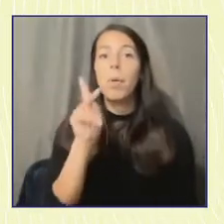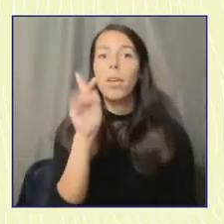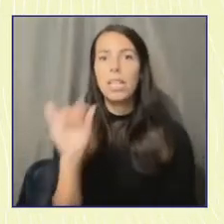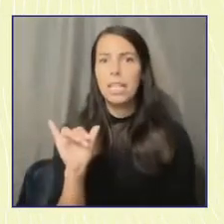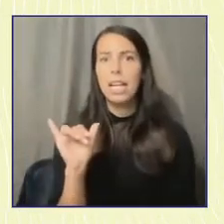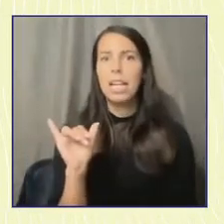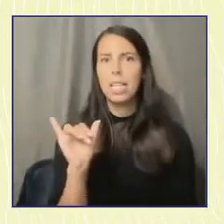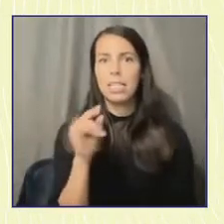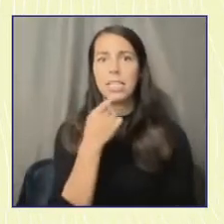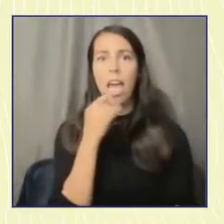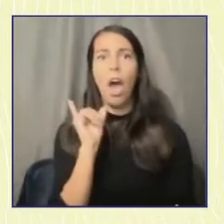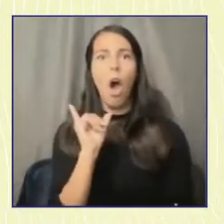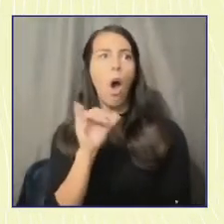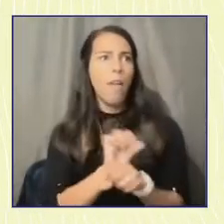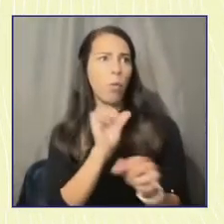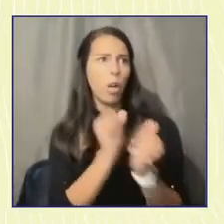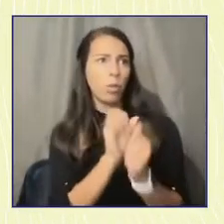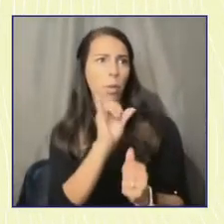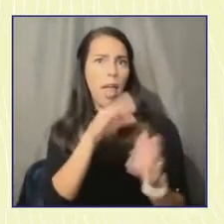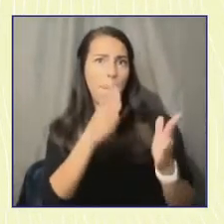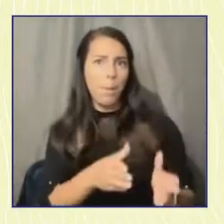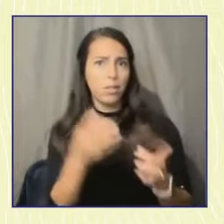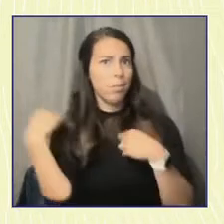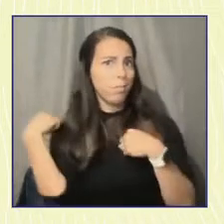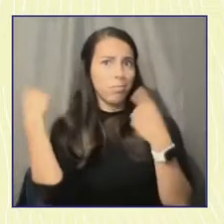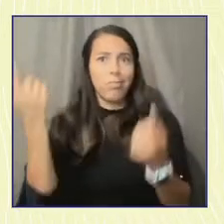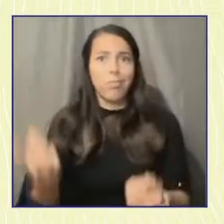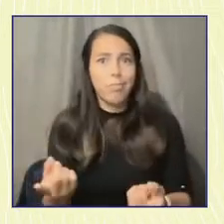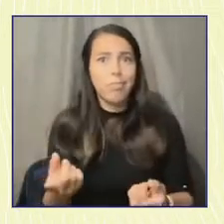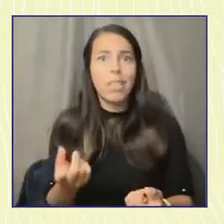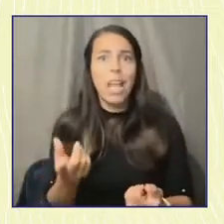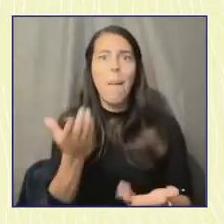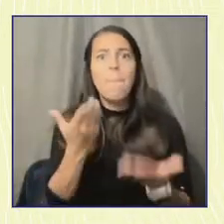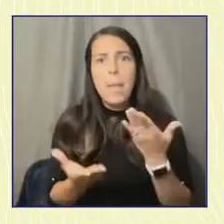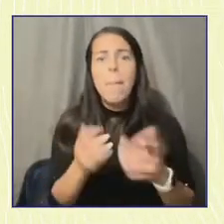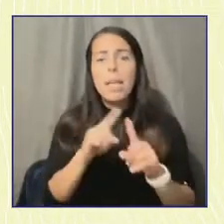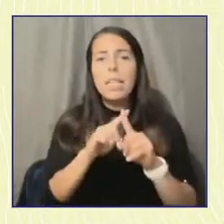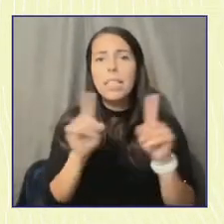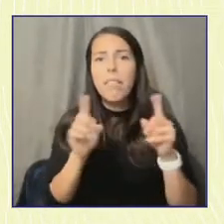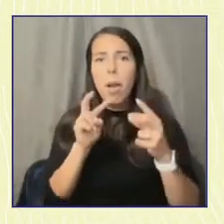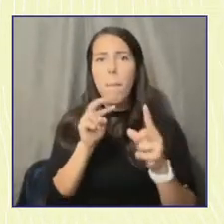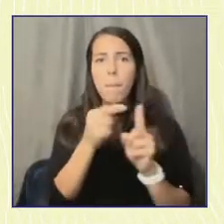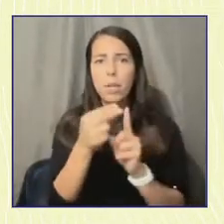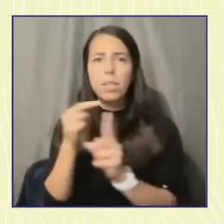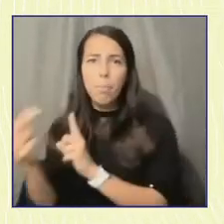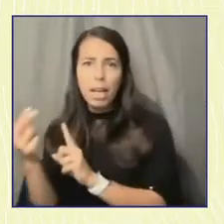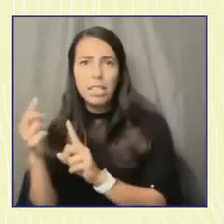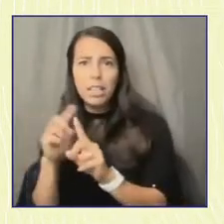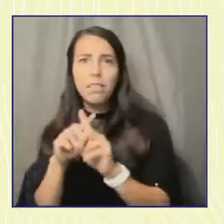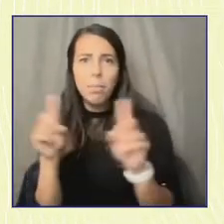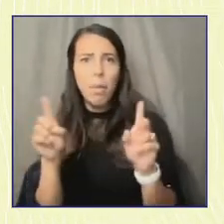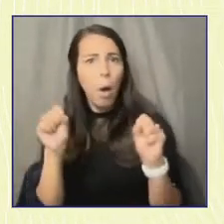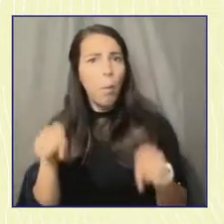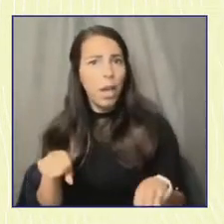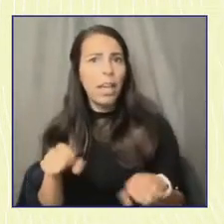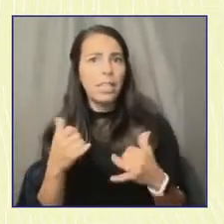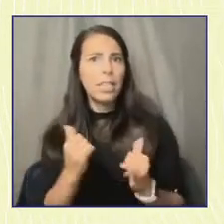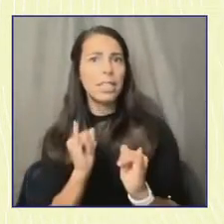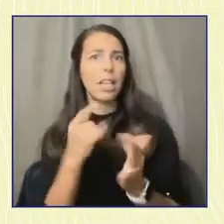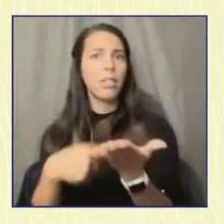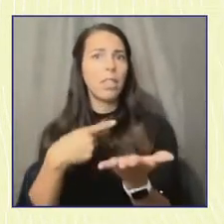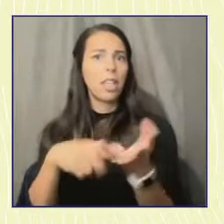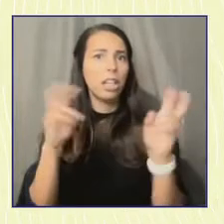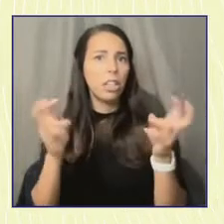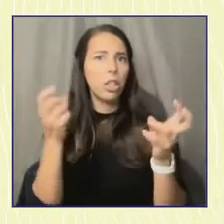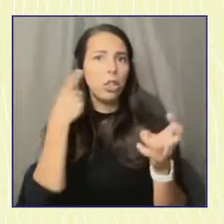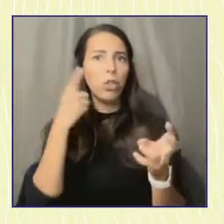decades, and we might come from different sides of the, you know, aisle politically, but I can speak to their qualities and representative. That's how you get more people